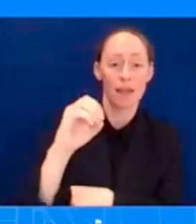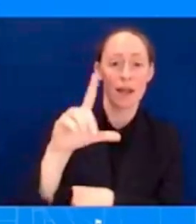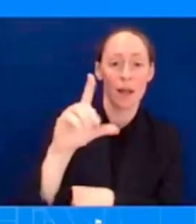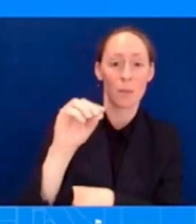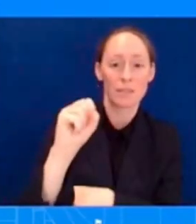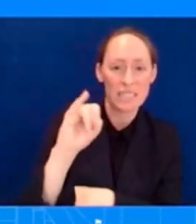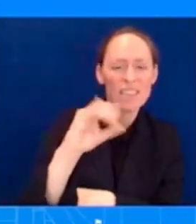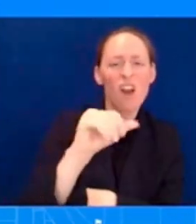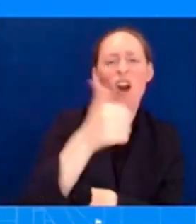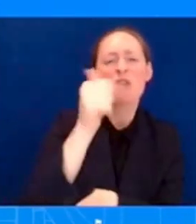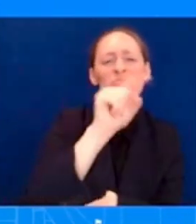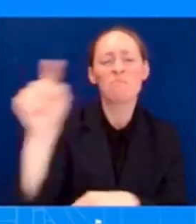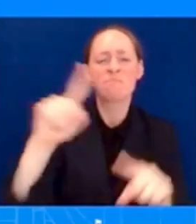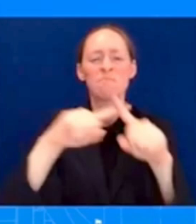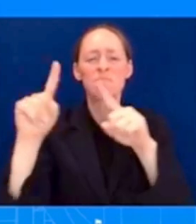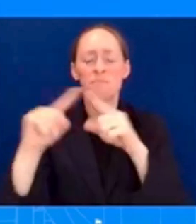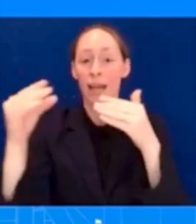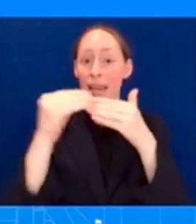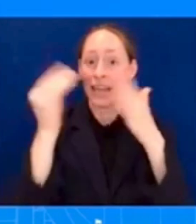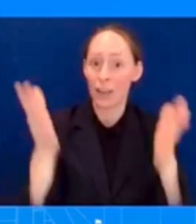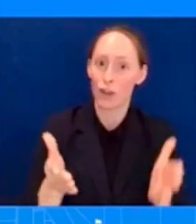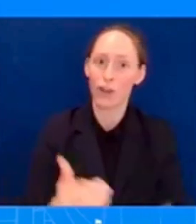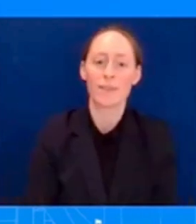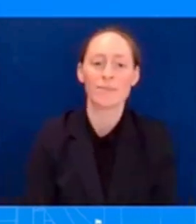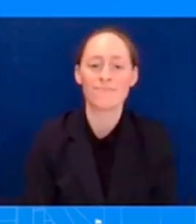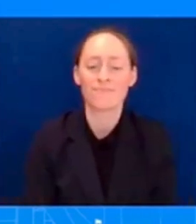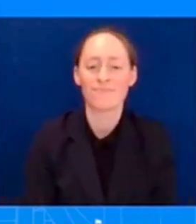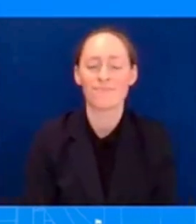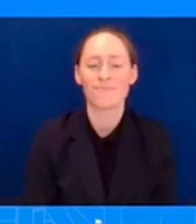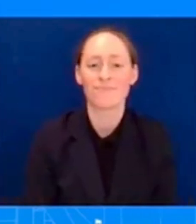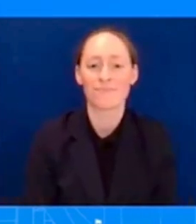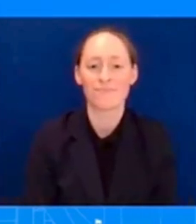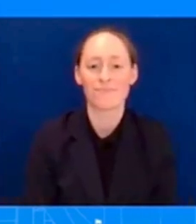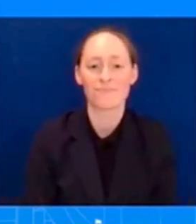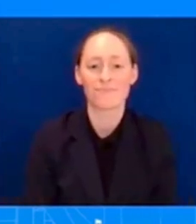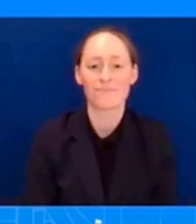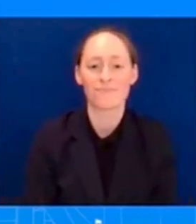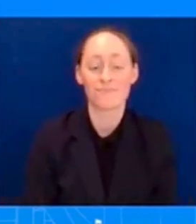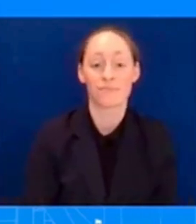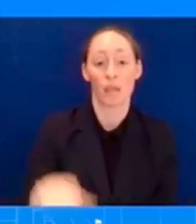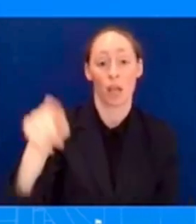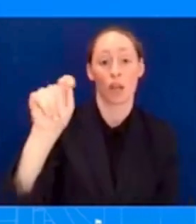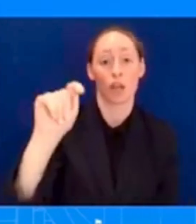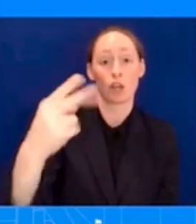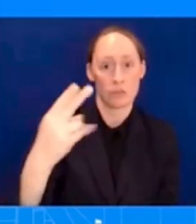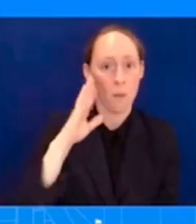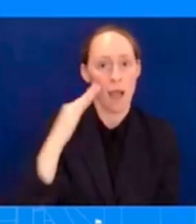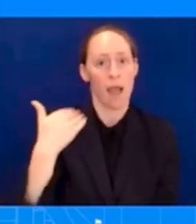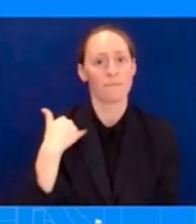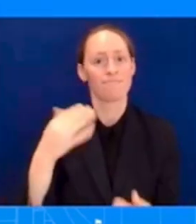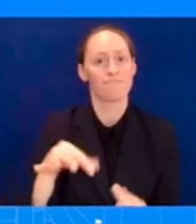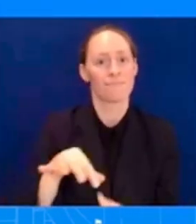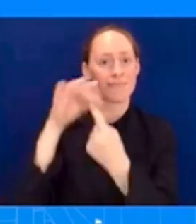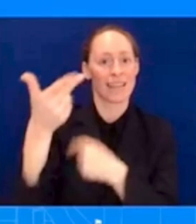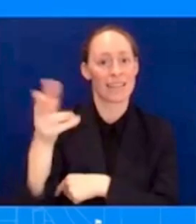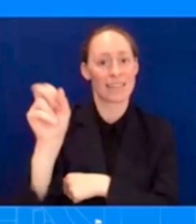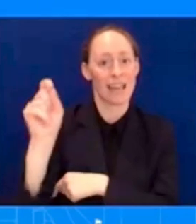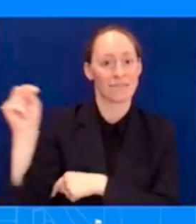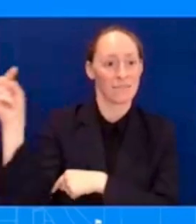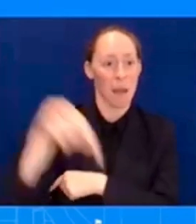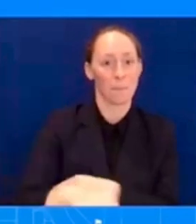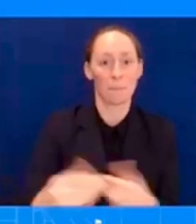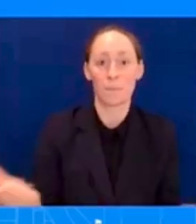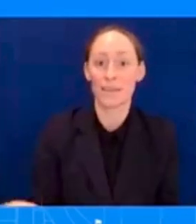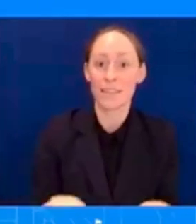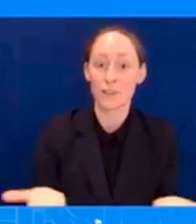Neera Tanden will join us here at the briefing room. These officials and others traveling throughout the week will discuss how the Inflation